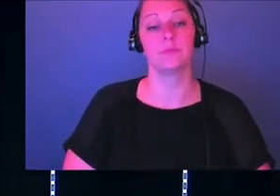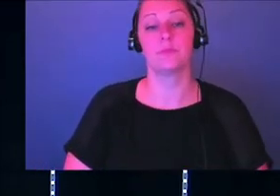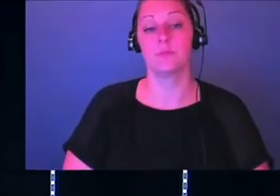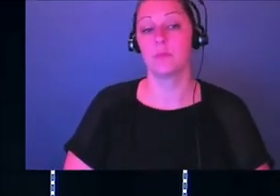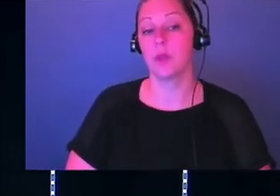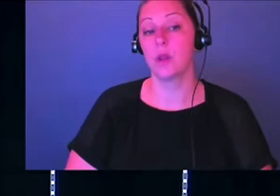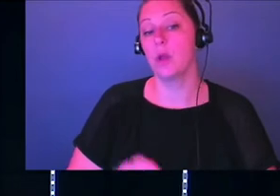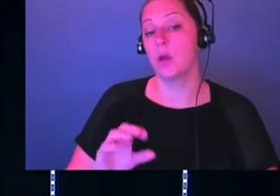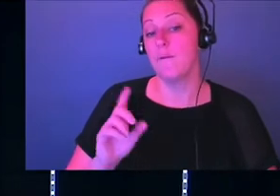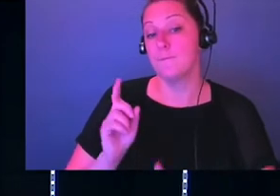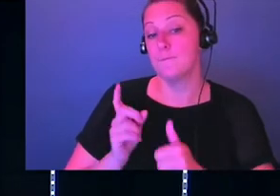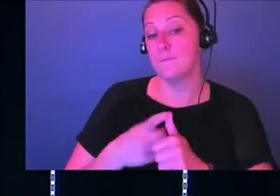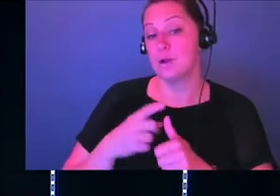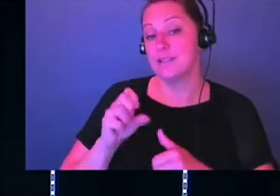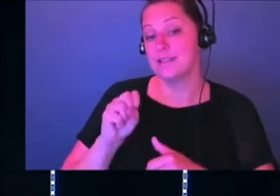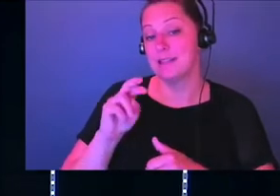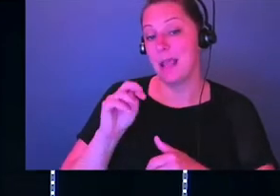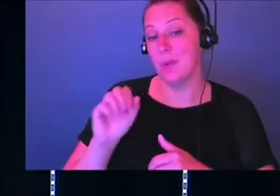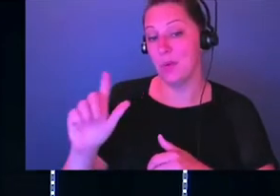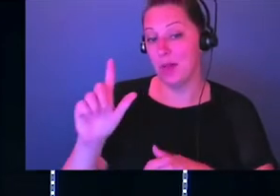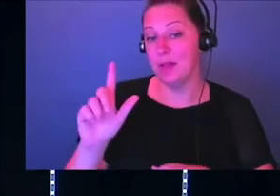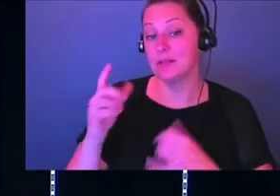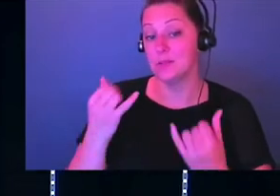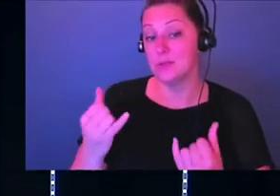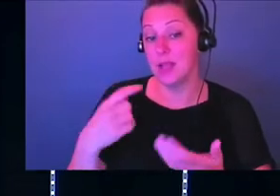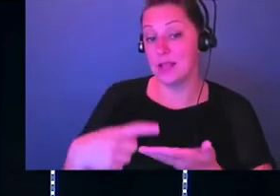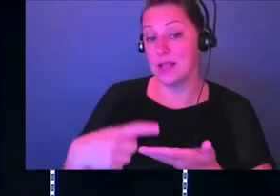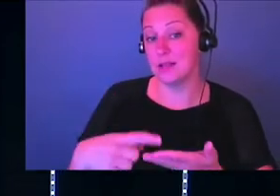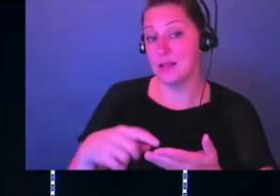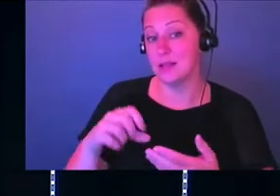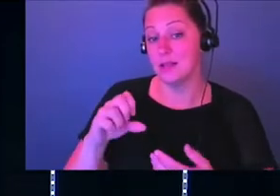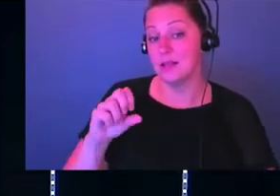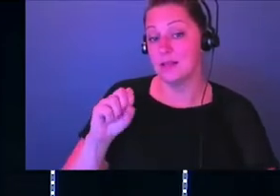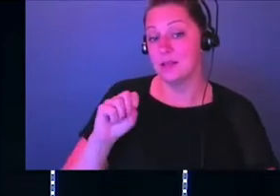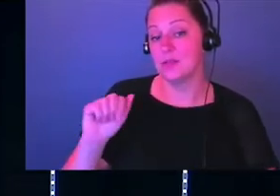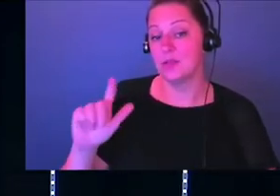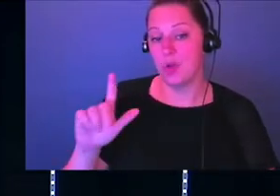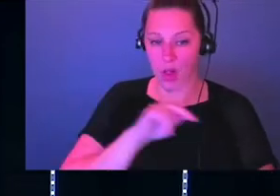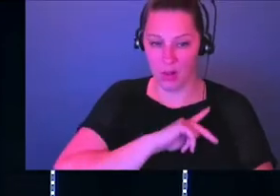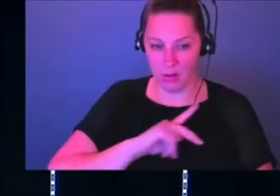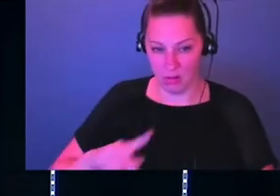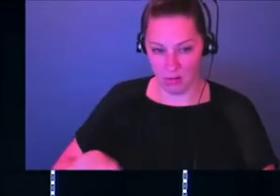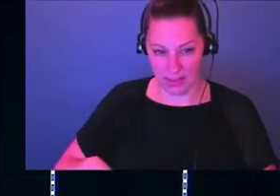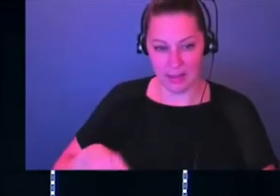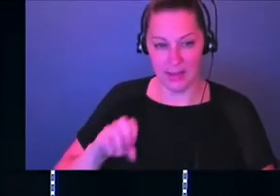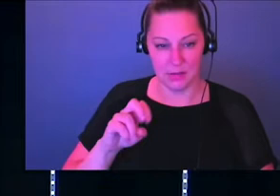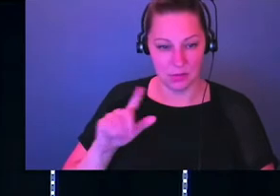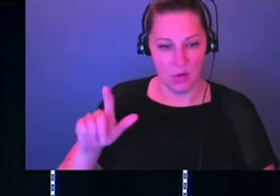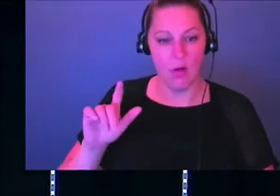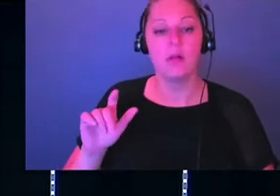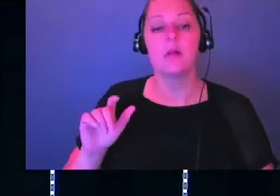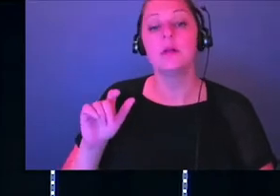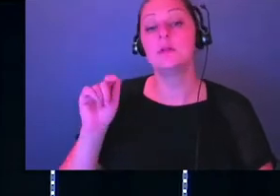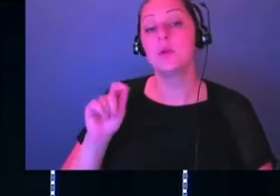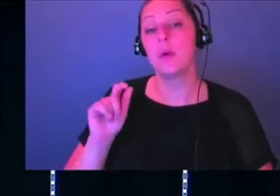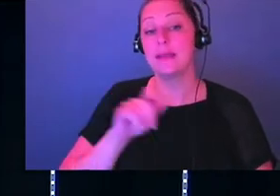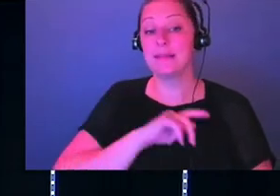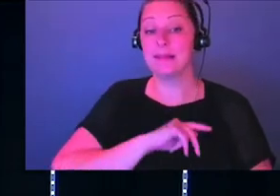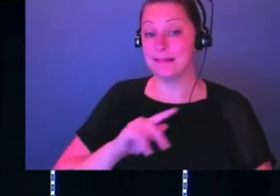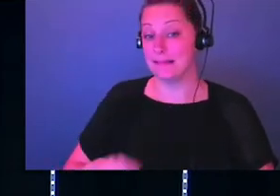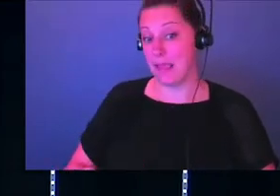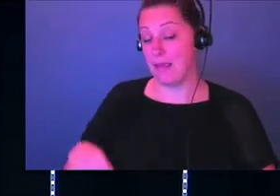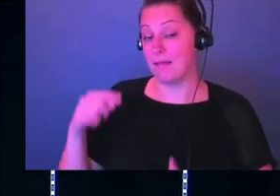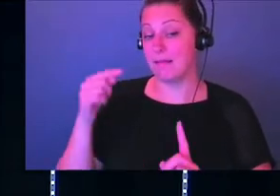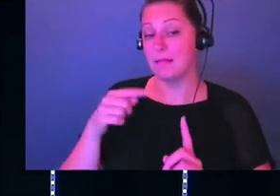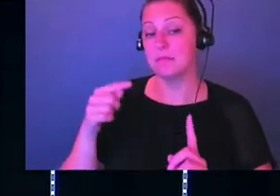and I'm give you some background on the story. So who we're gonna be talking about today is Saul. Everybody's heard of King Saul, right? So King Saul, to